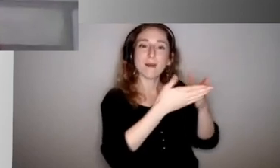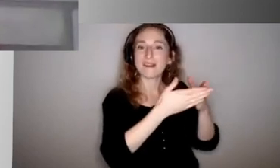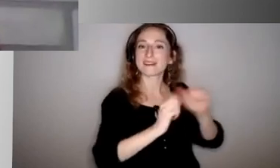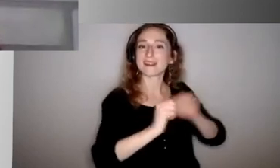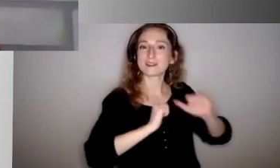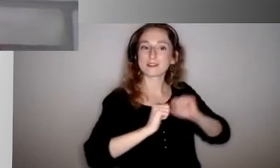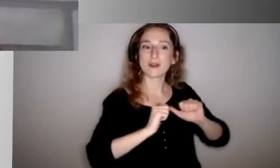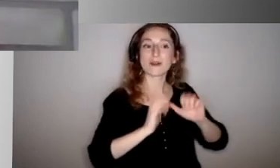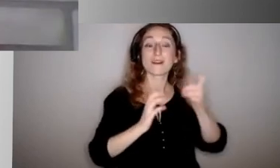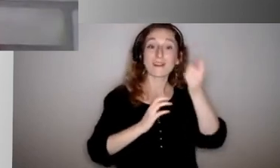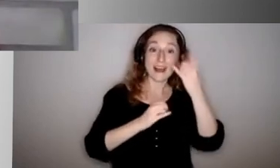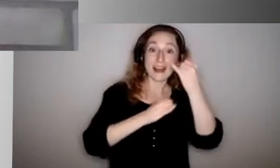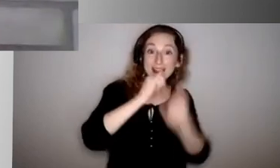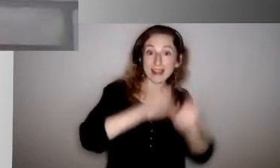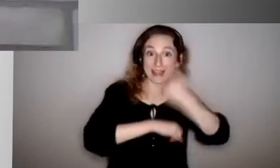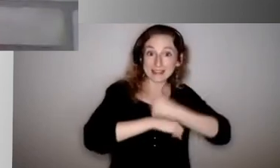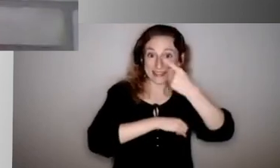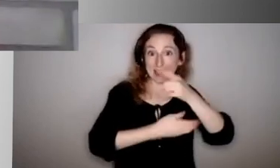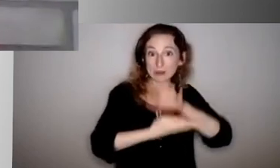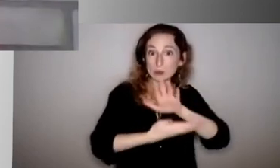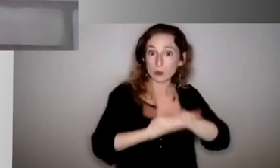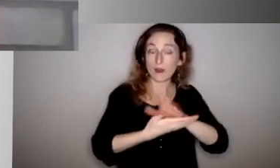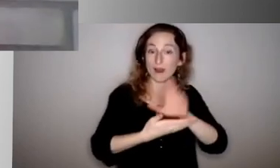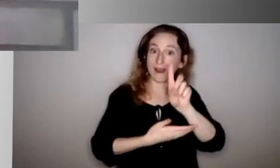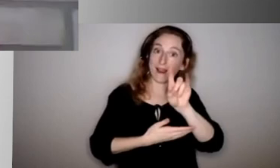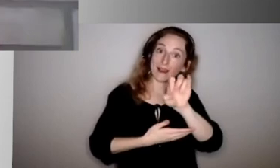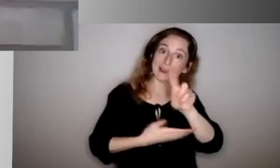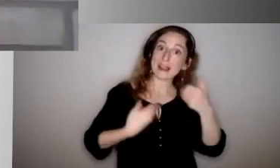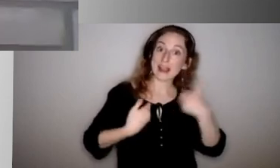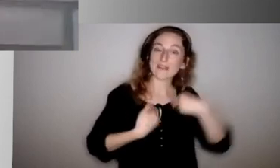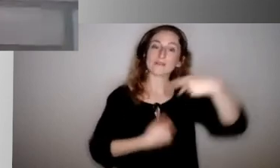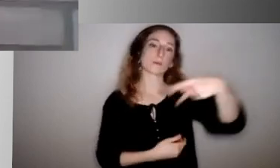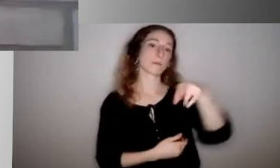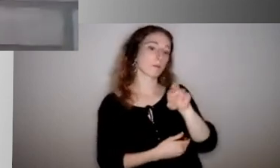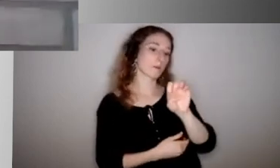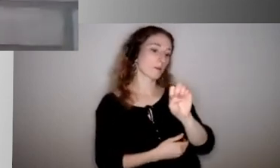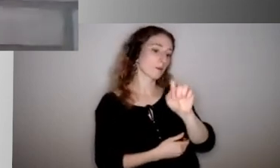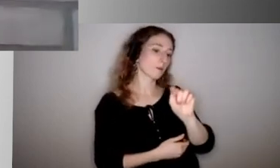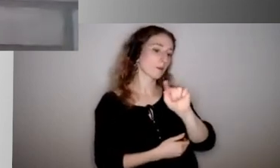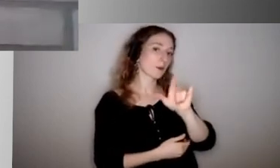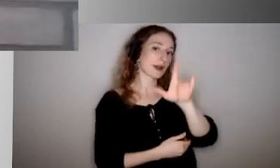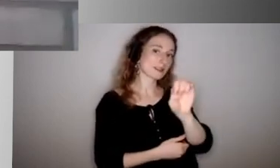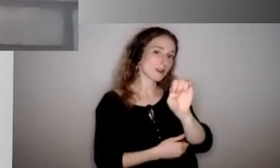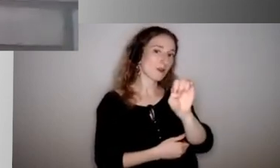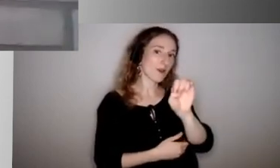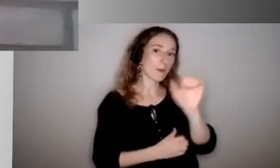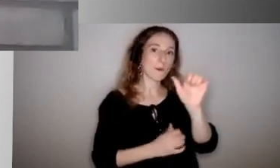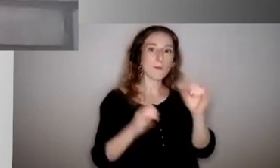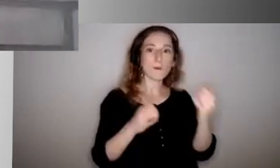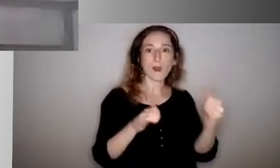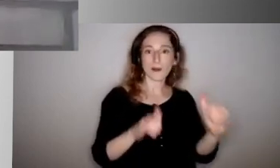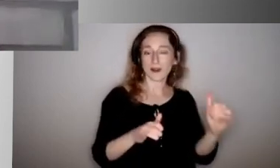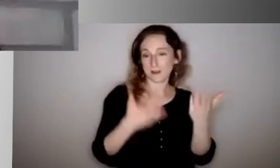pretzel day themed party for my class before we went on spring break. And if you're familiar with the